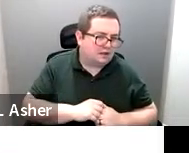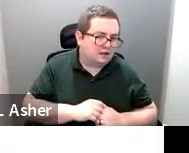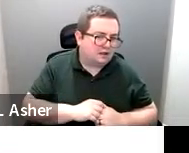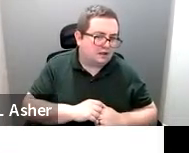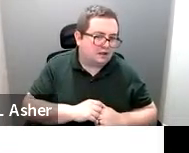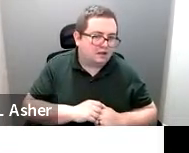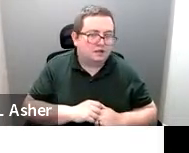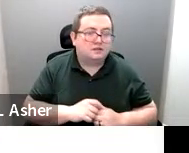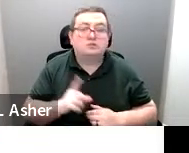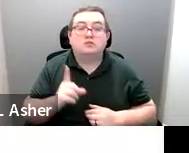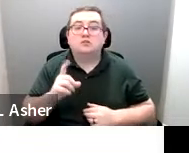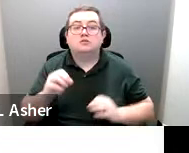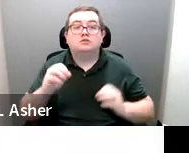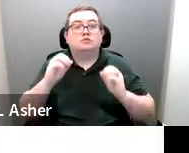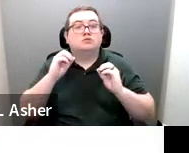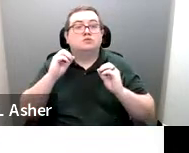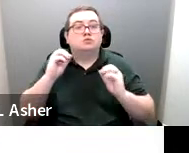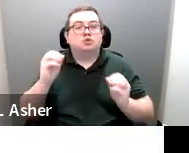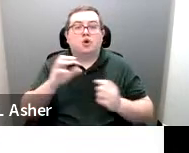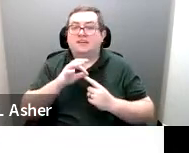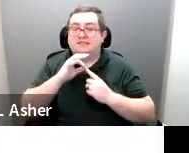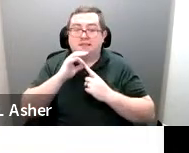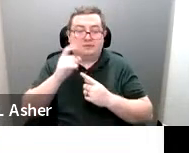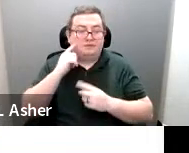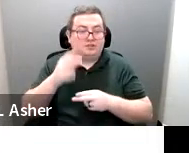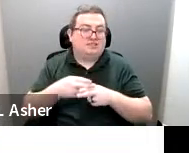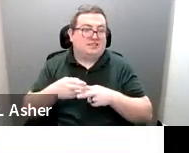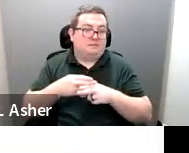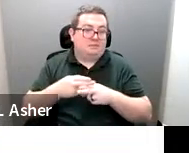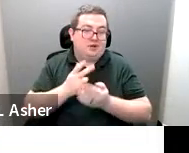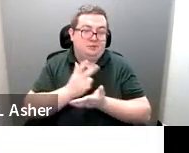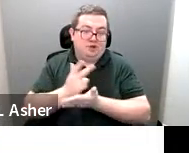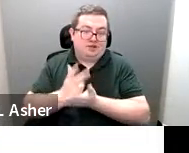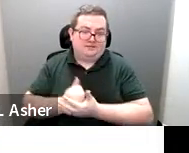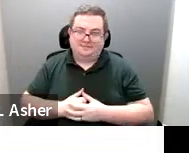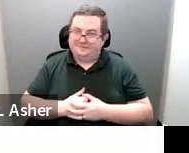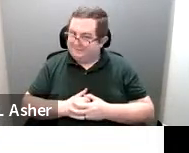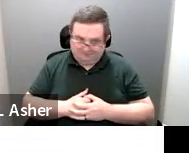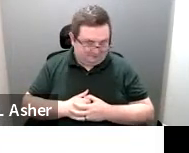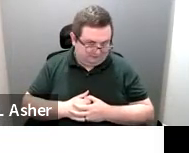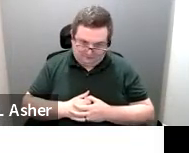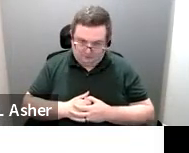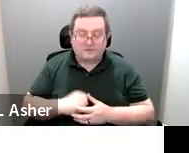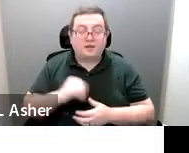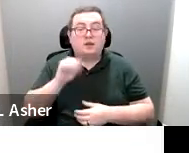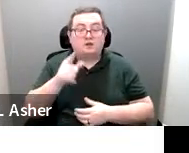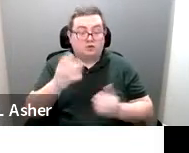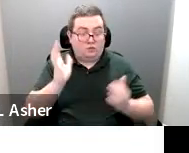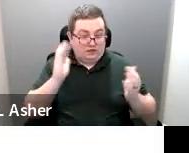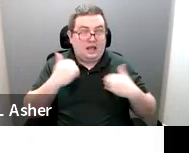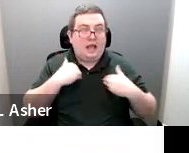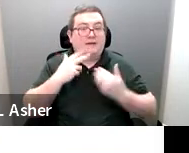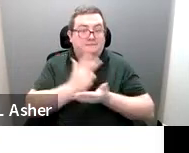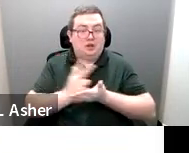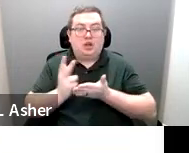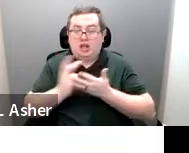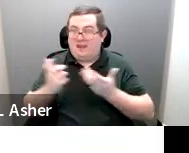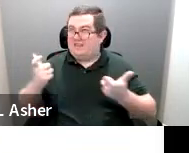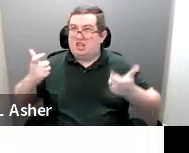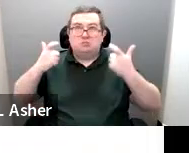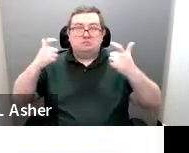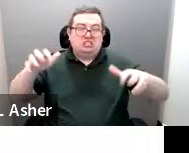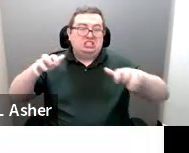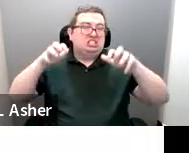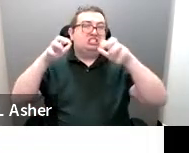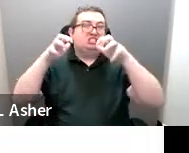There is no exception for temporary parking. So if you have parking that you have some large event,